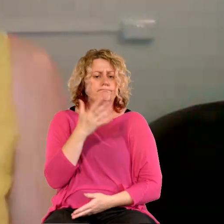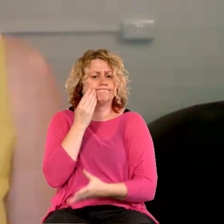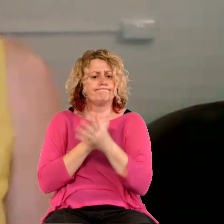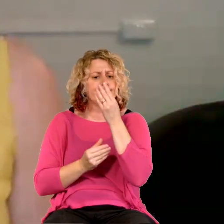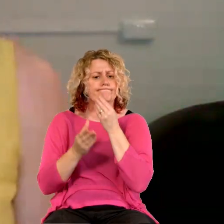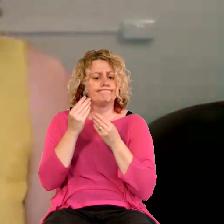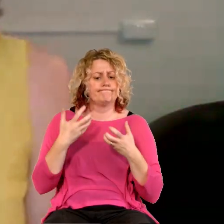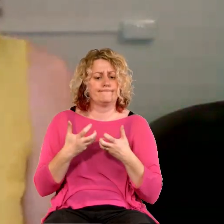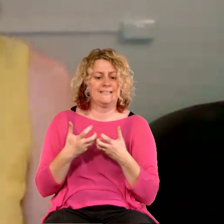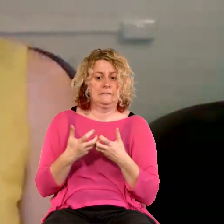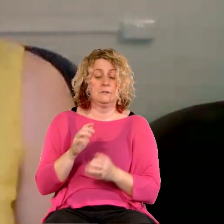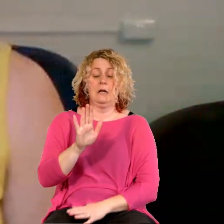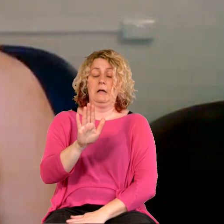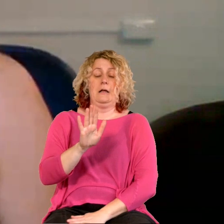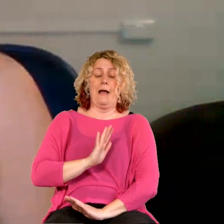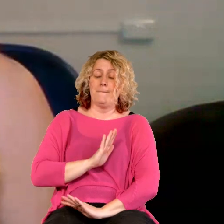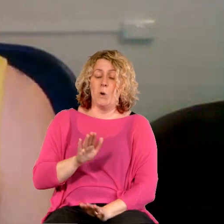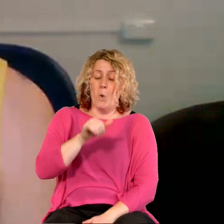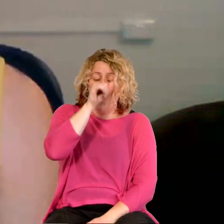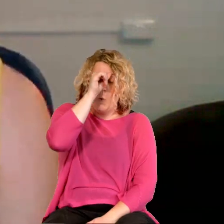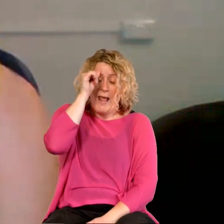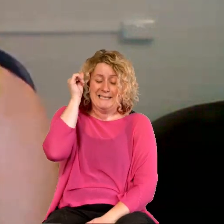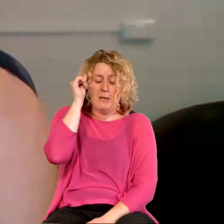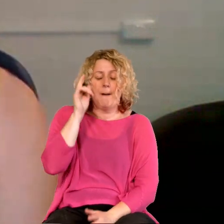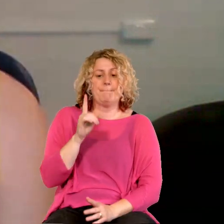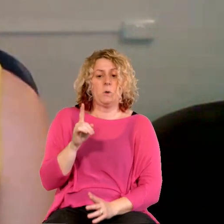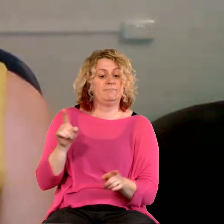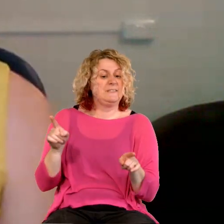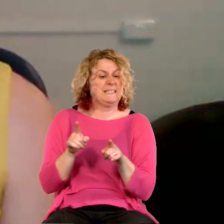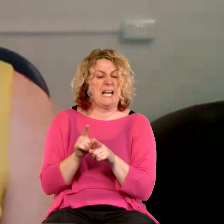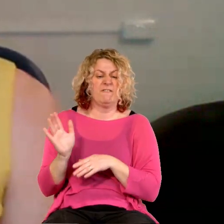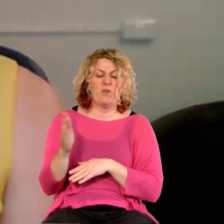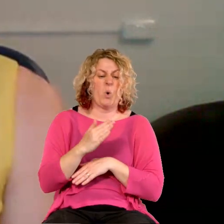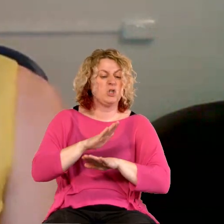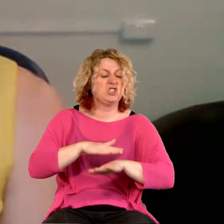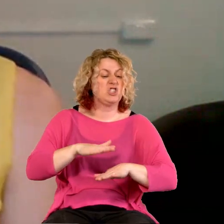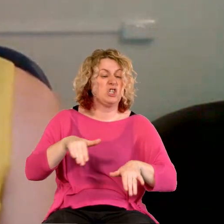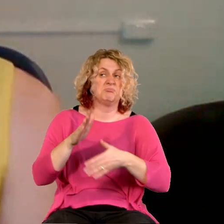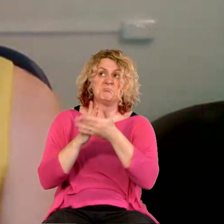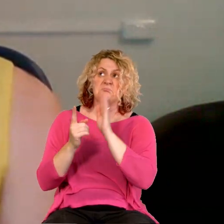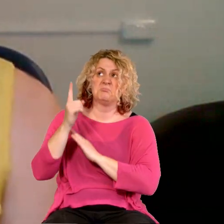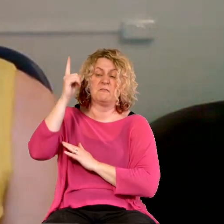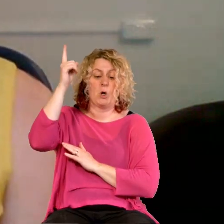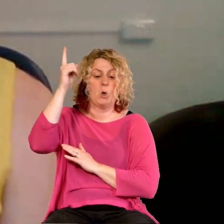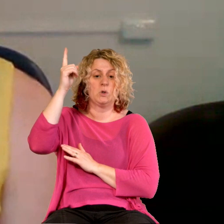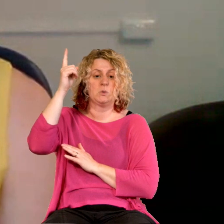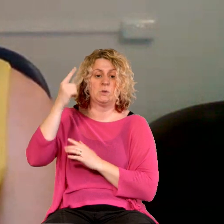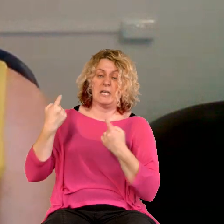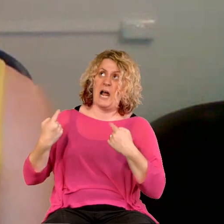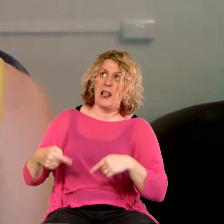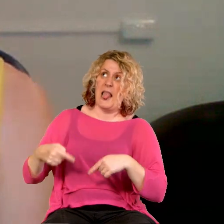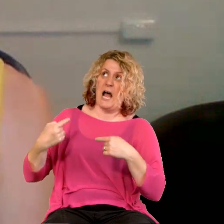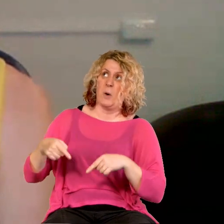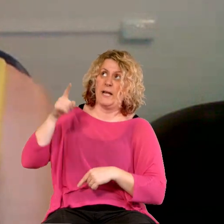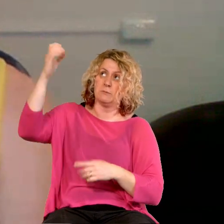Well, I'm no expert, but I guess it's just the same for all. The children of God everywhere, isn't it? It's that whole, as we let him shine the light of his